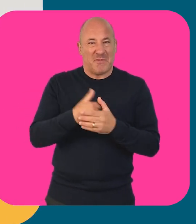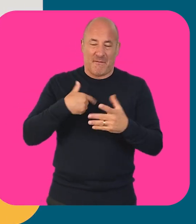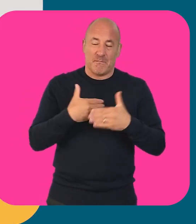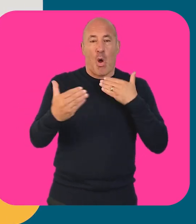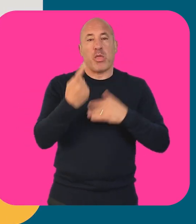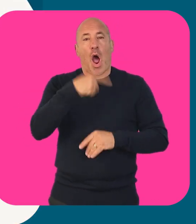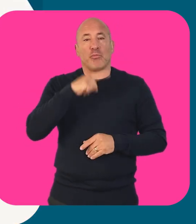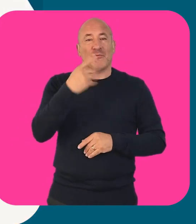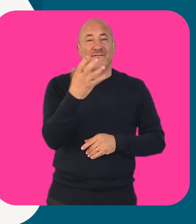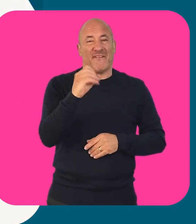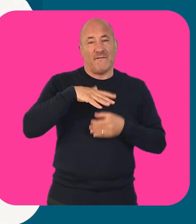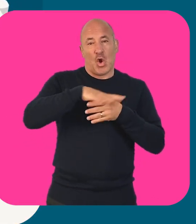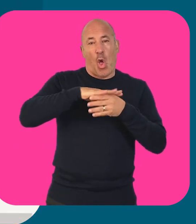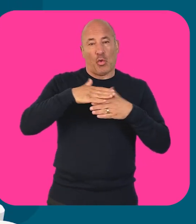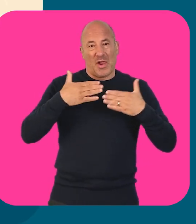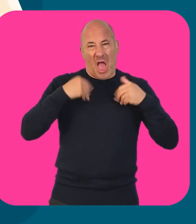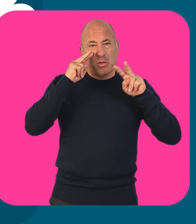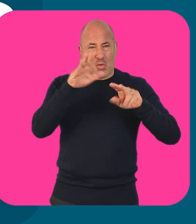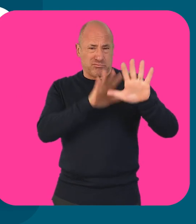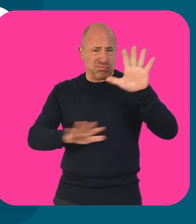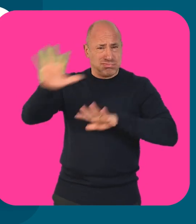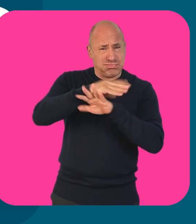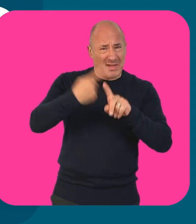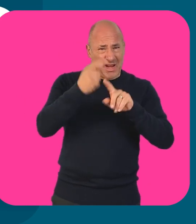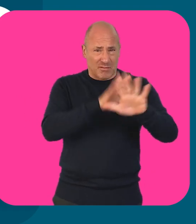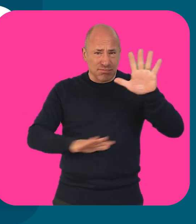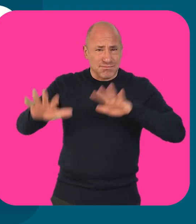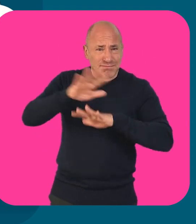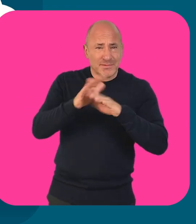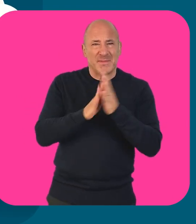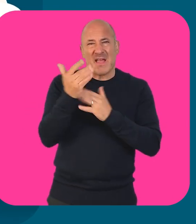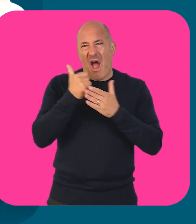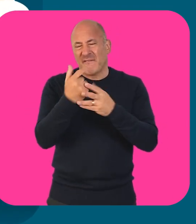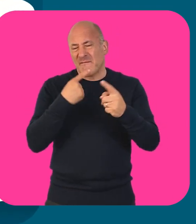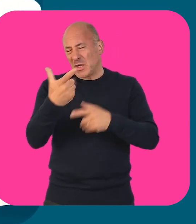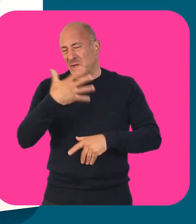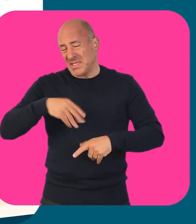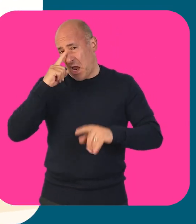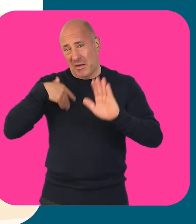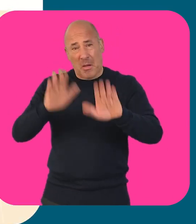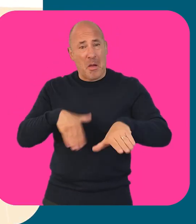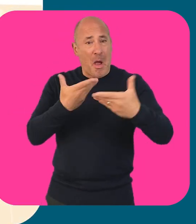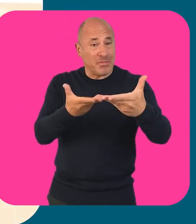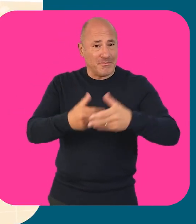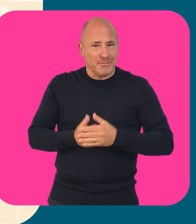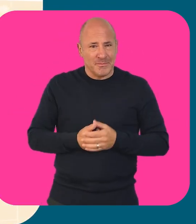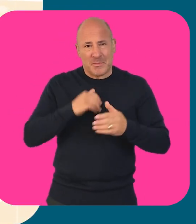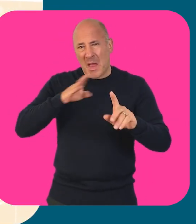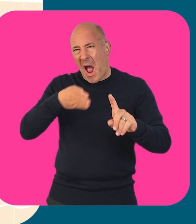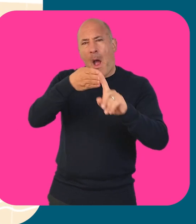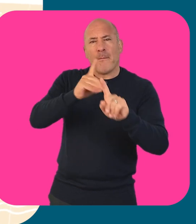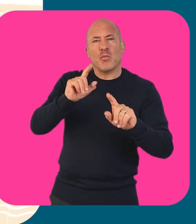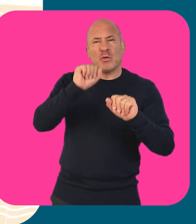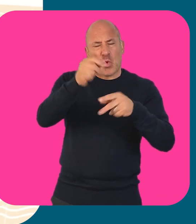for you. With over 150 local Healthwatch in every part of England, we can help you get the advice and